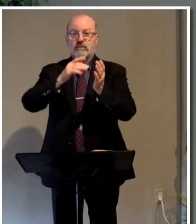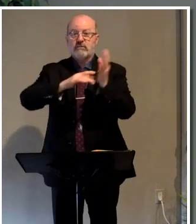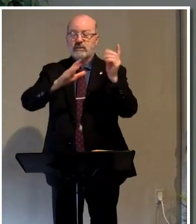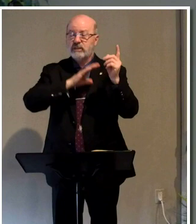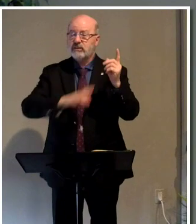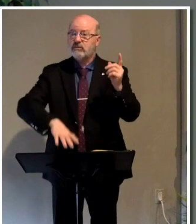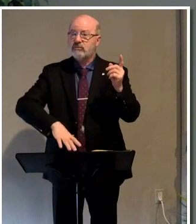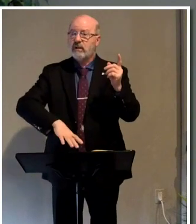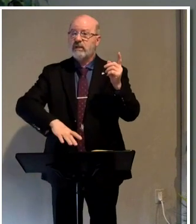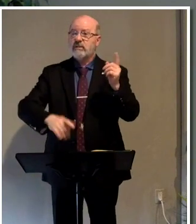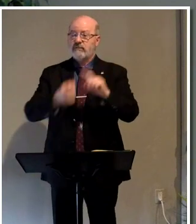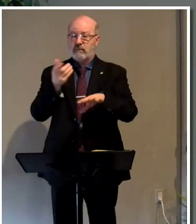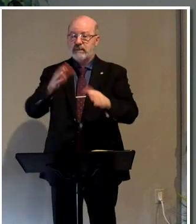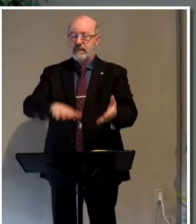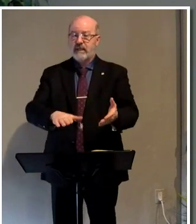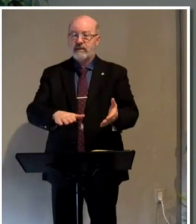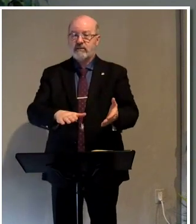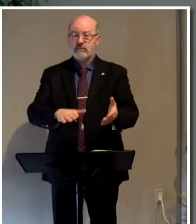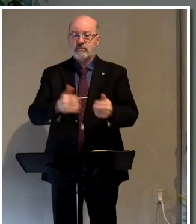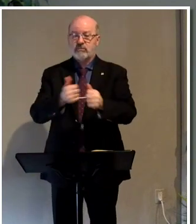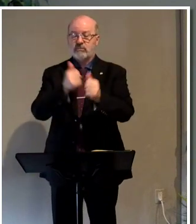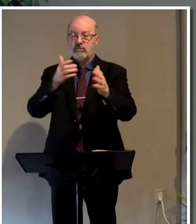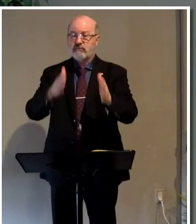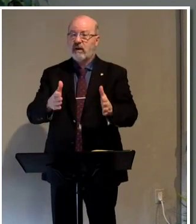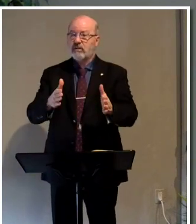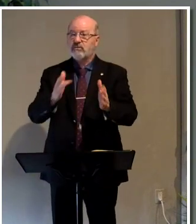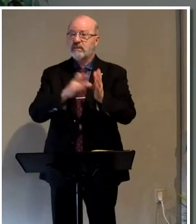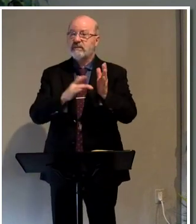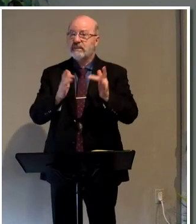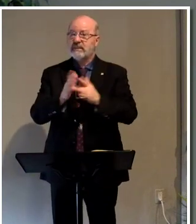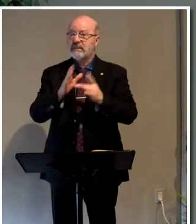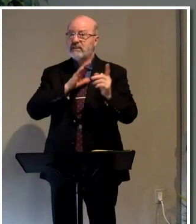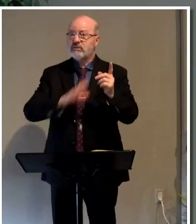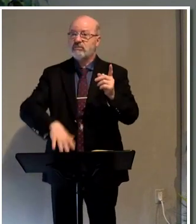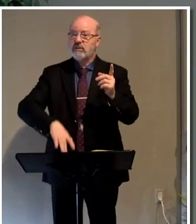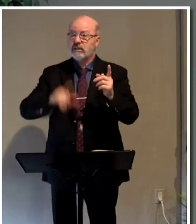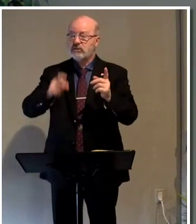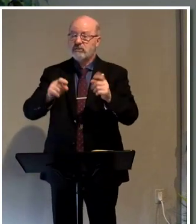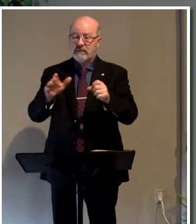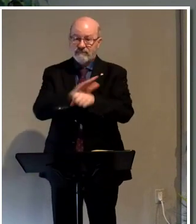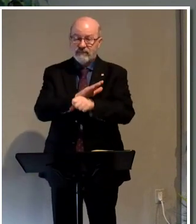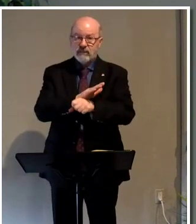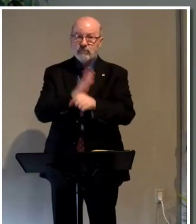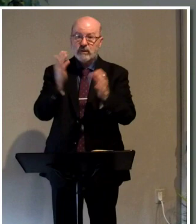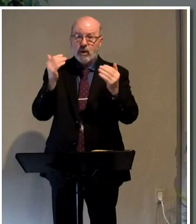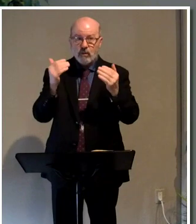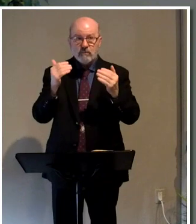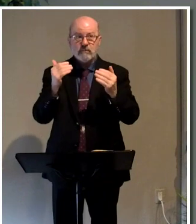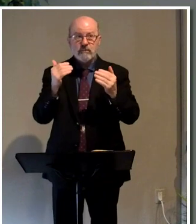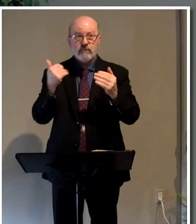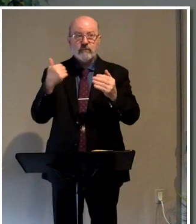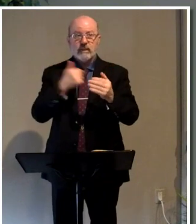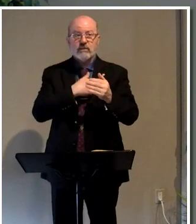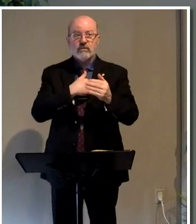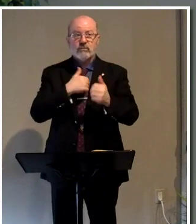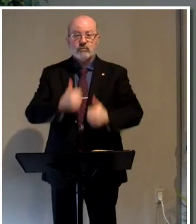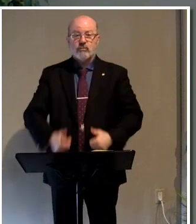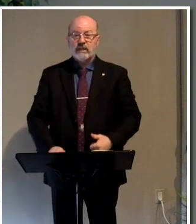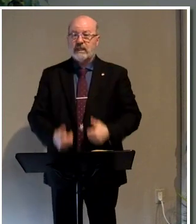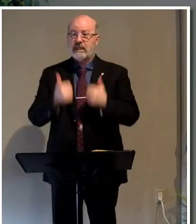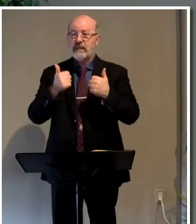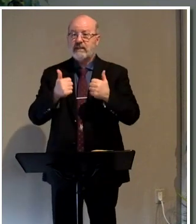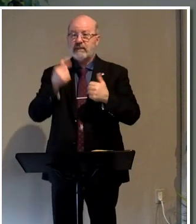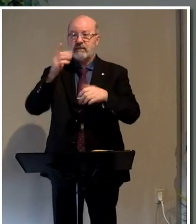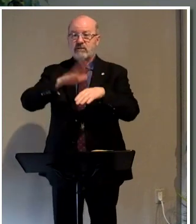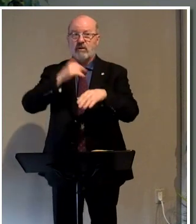Jesus Christ from the dead. So followers of Jesus Christ should be filled with hope as we live the life that